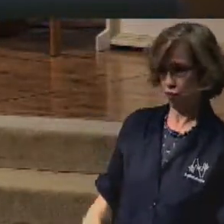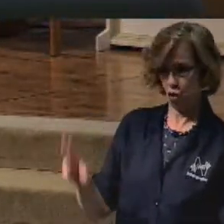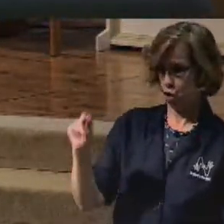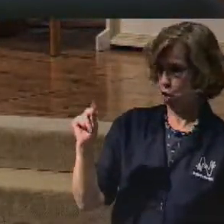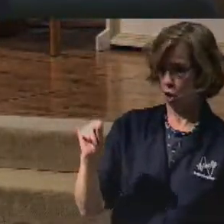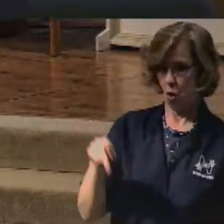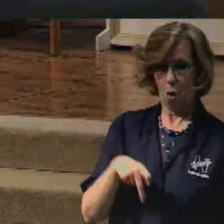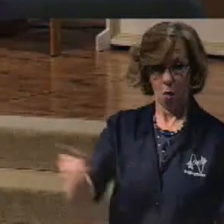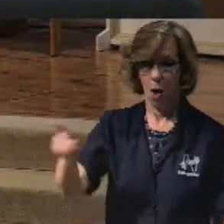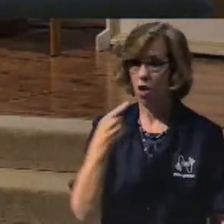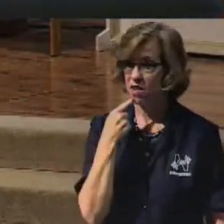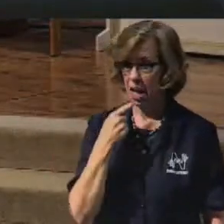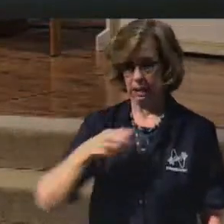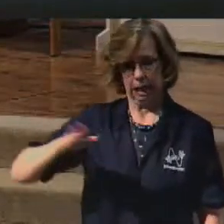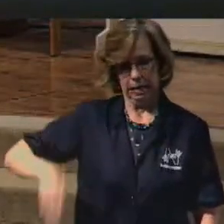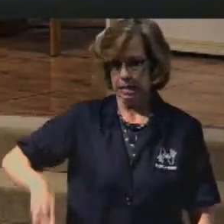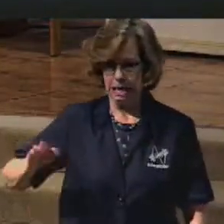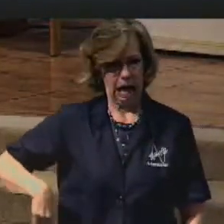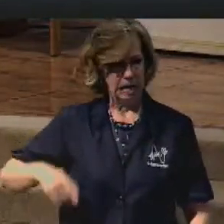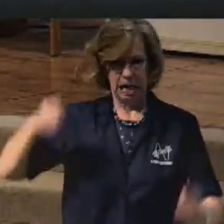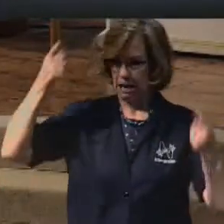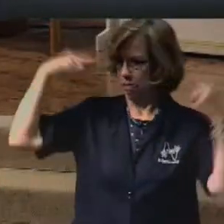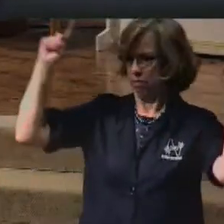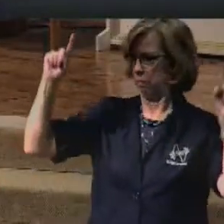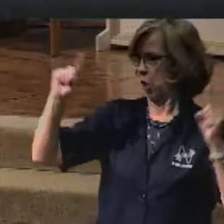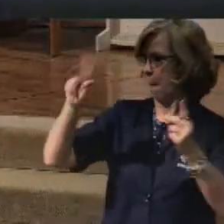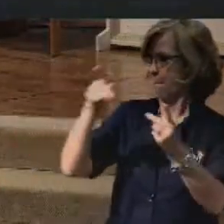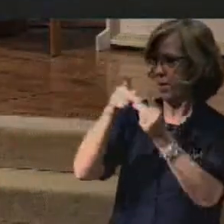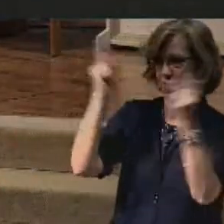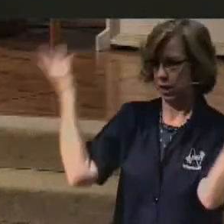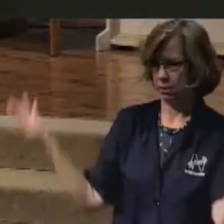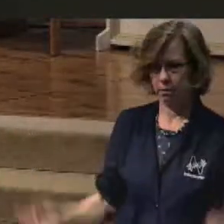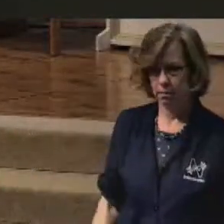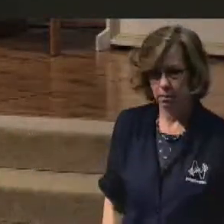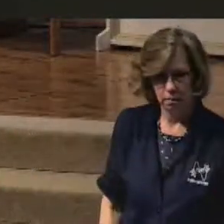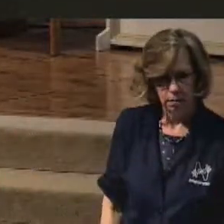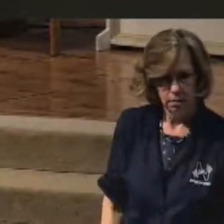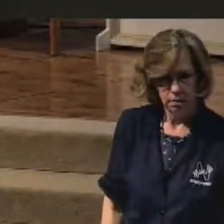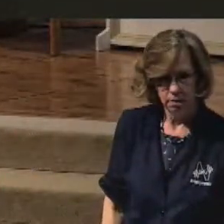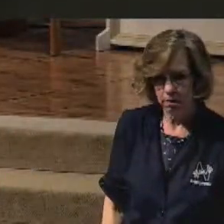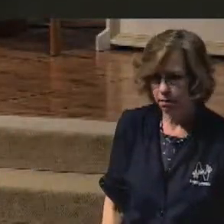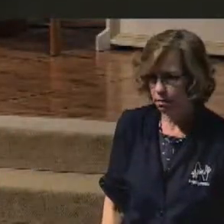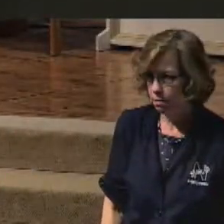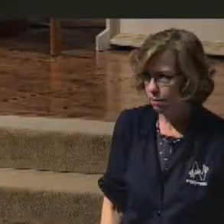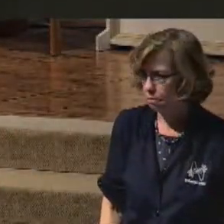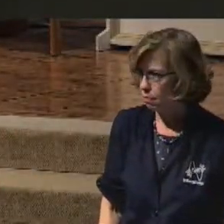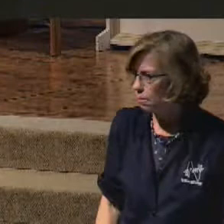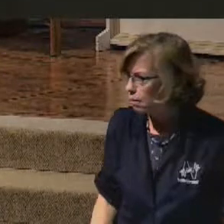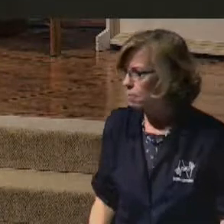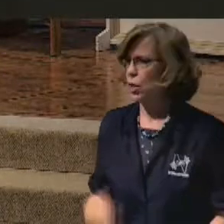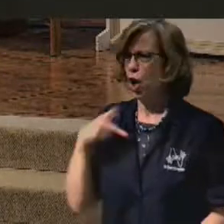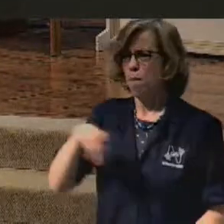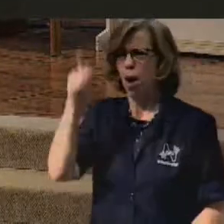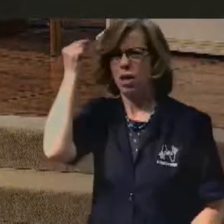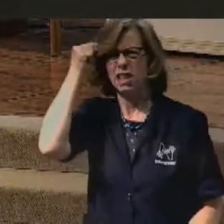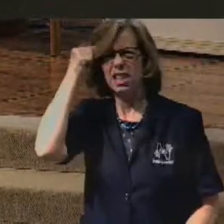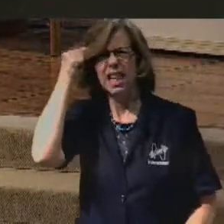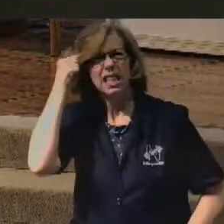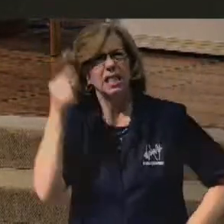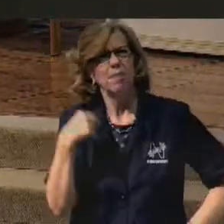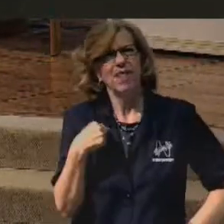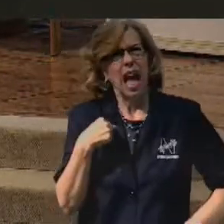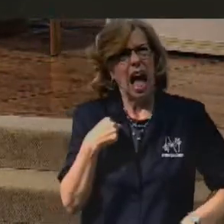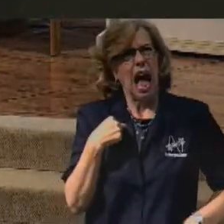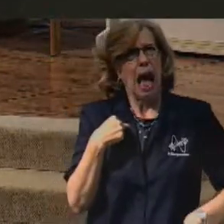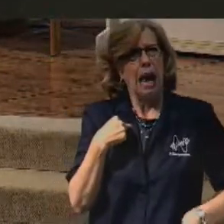arrived. I am not perfect. I count not myself to have. I'm adding up my life, and I say, boy, I